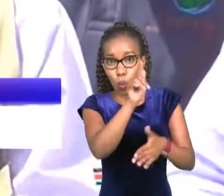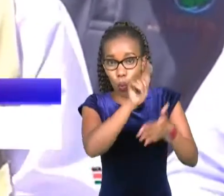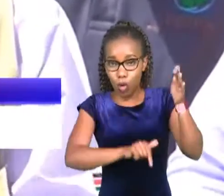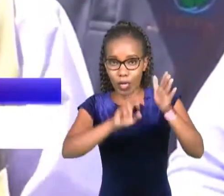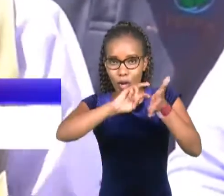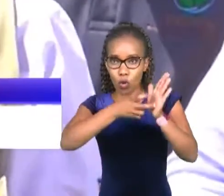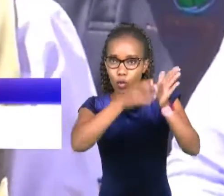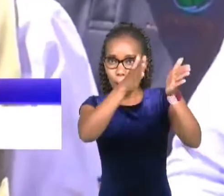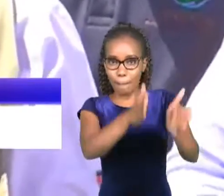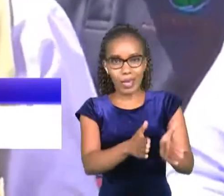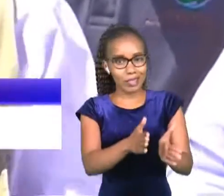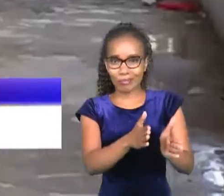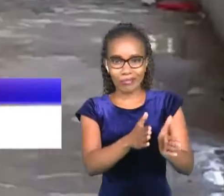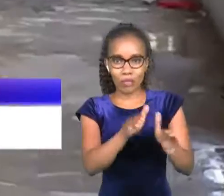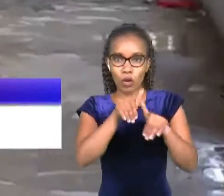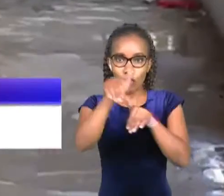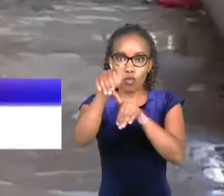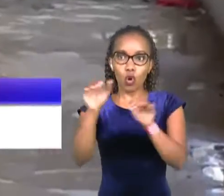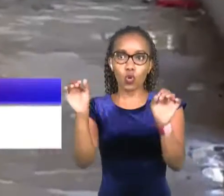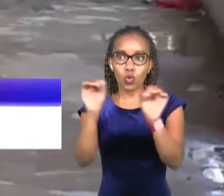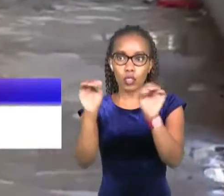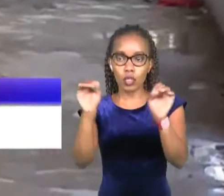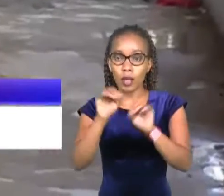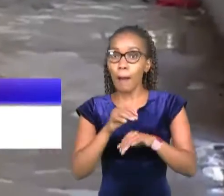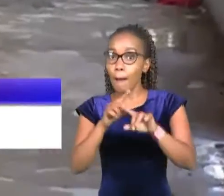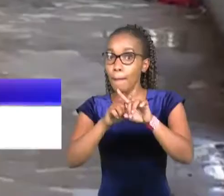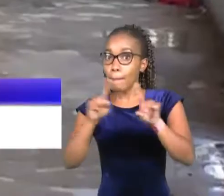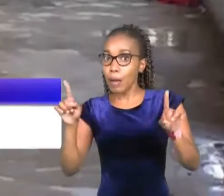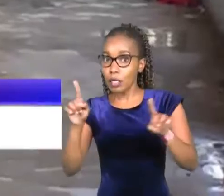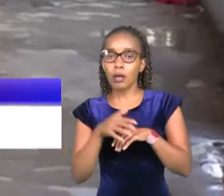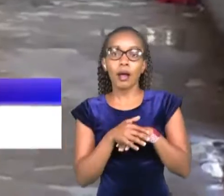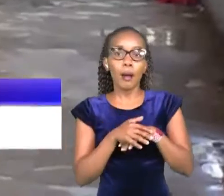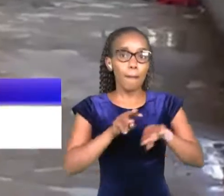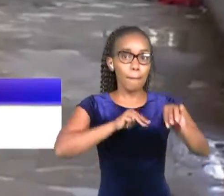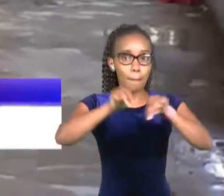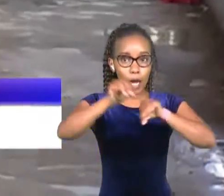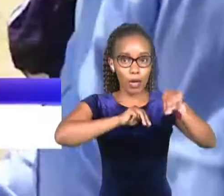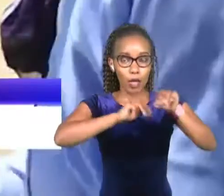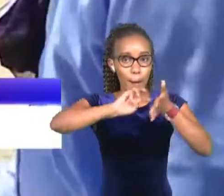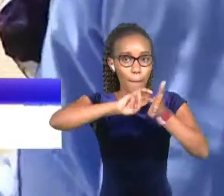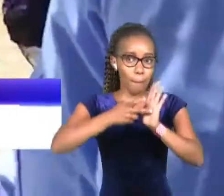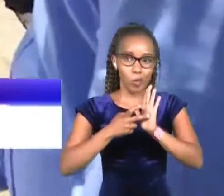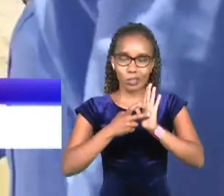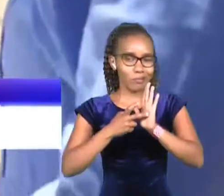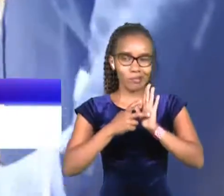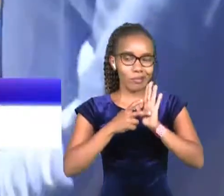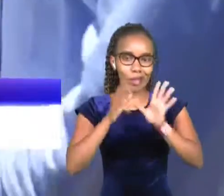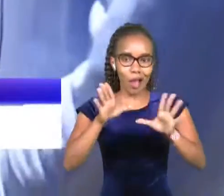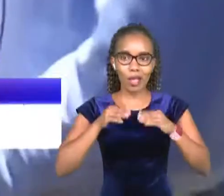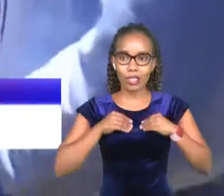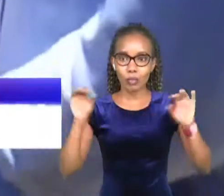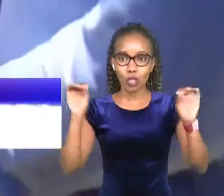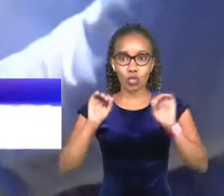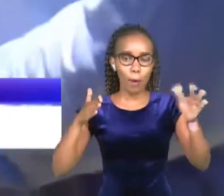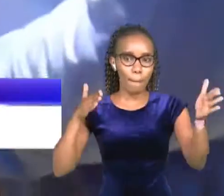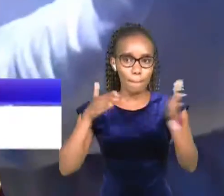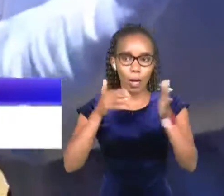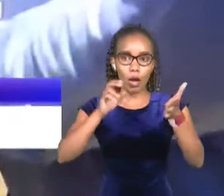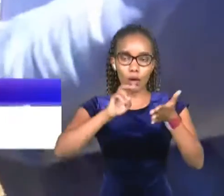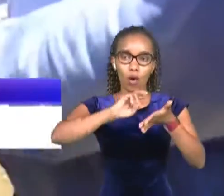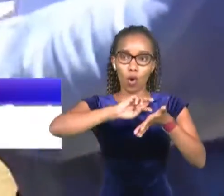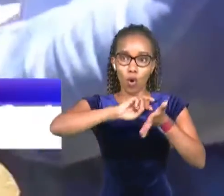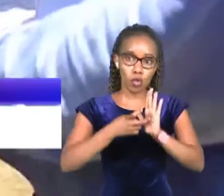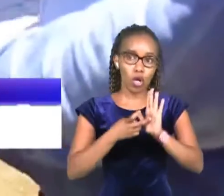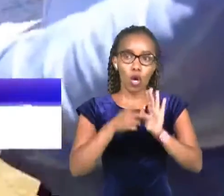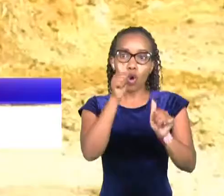has contravened however the management of the project protested the move to hold construction that was 80 percent